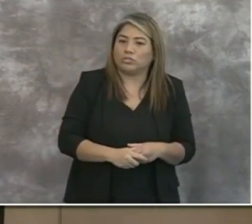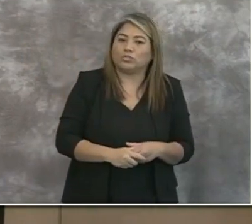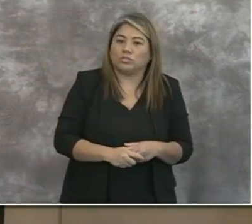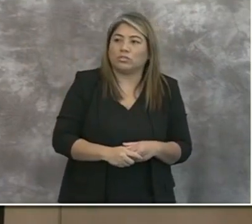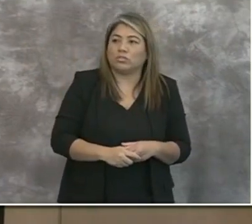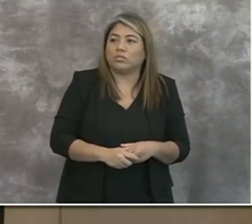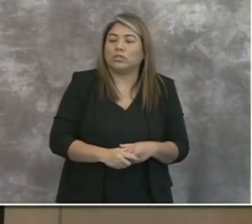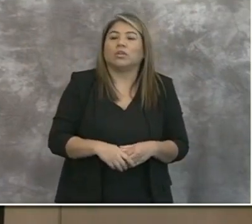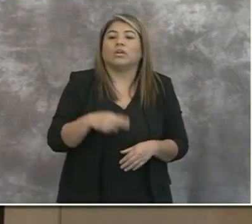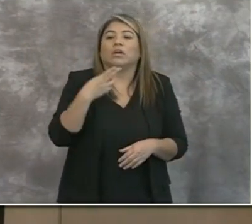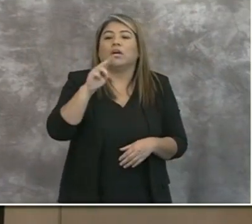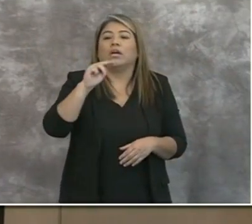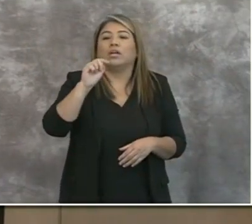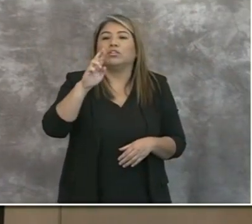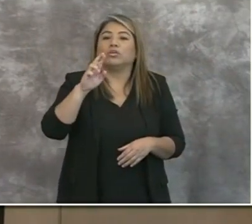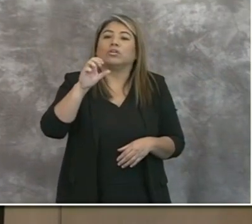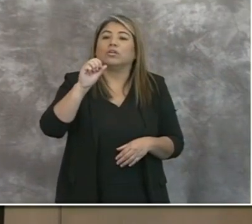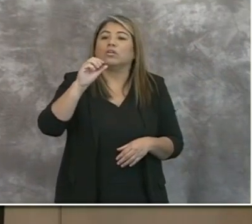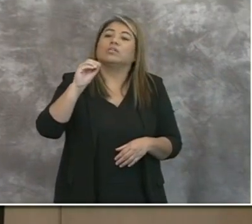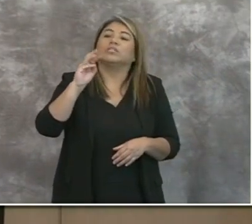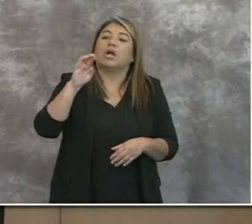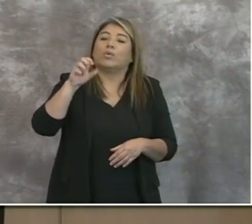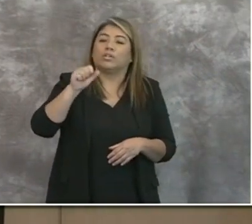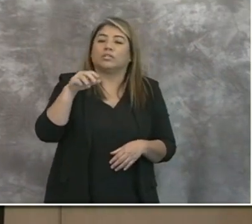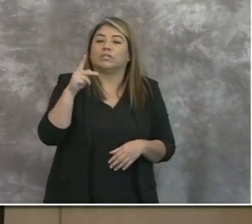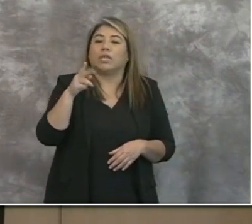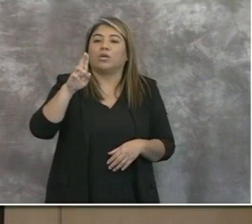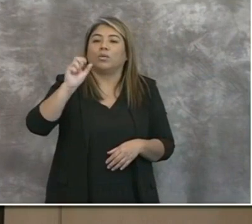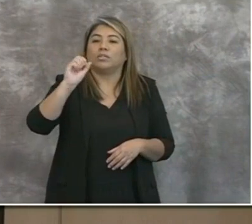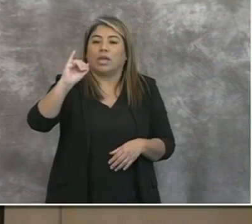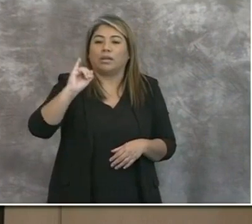Hunter Sowers, KUSI. Please state your question.